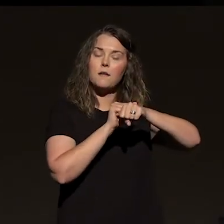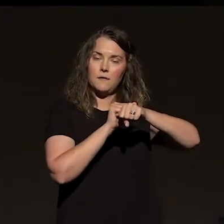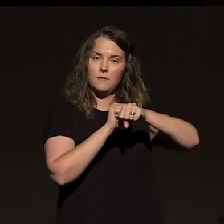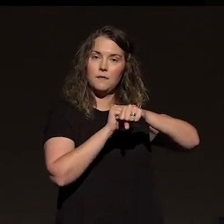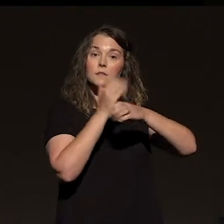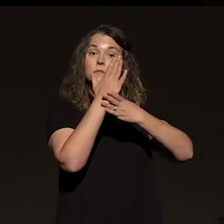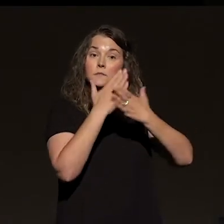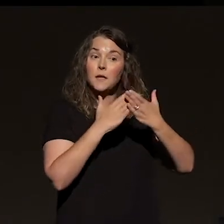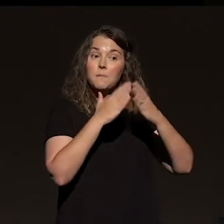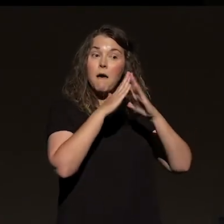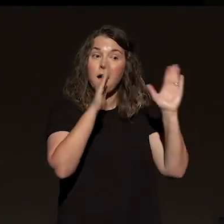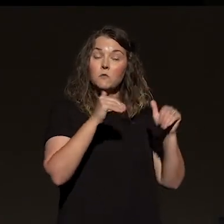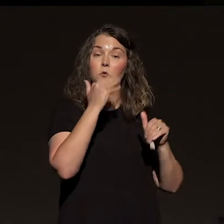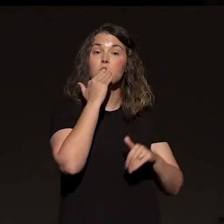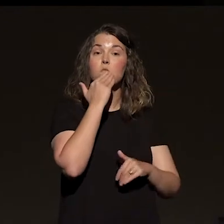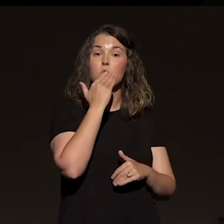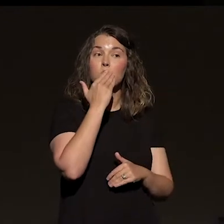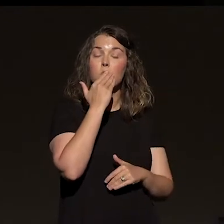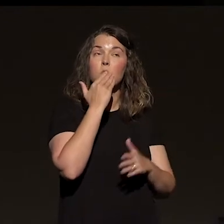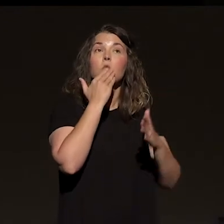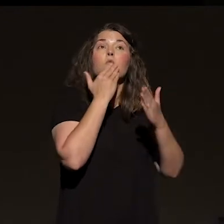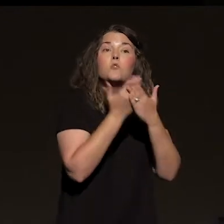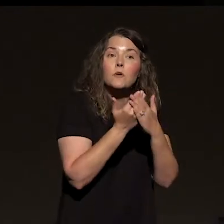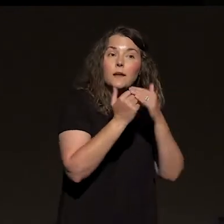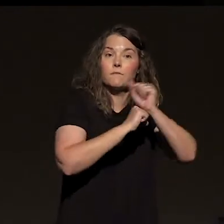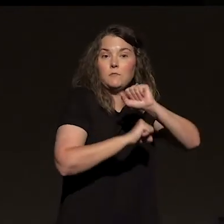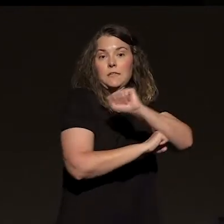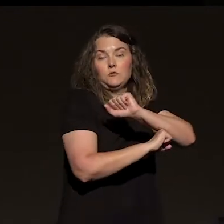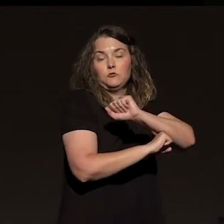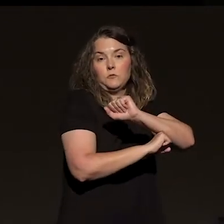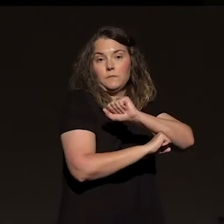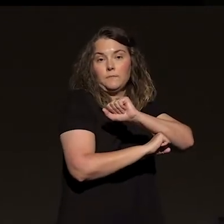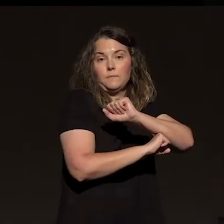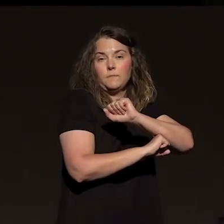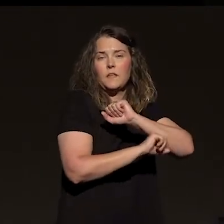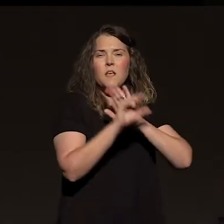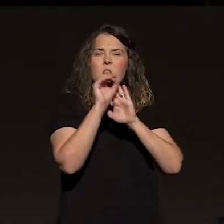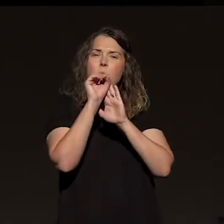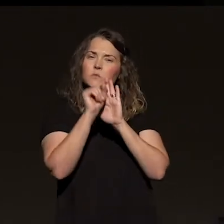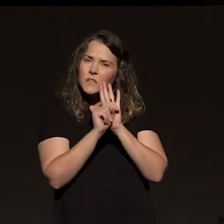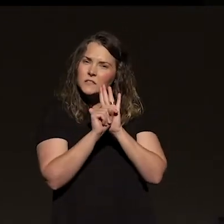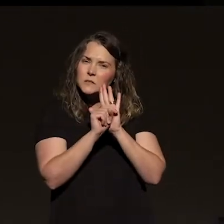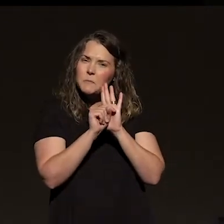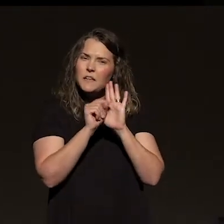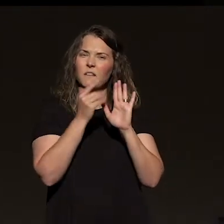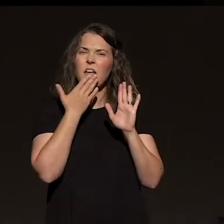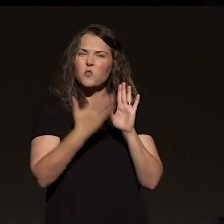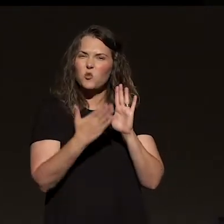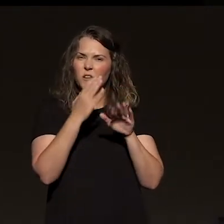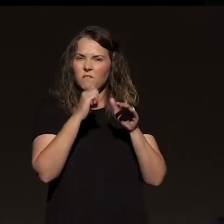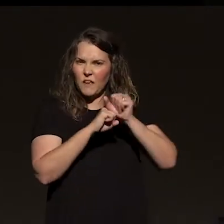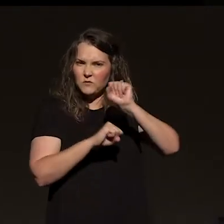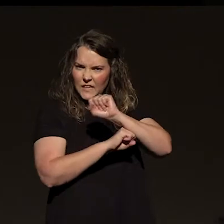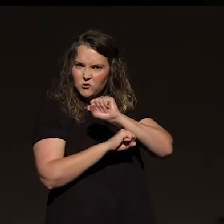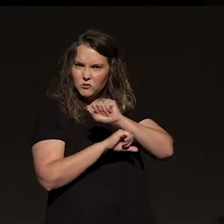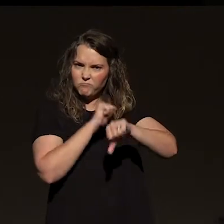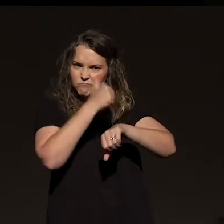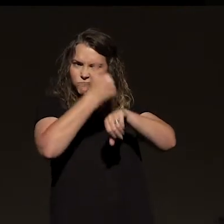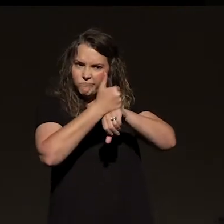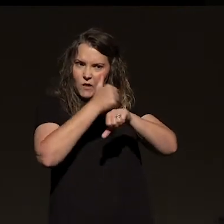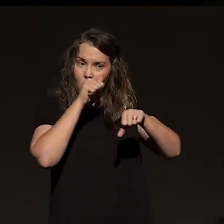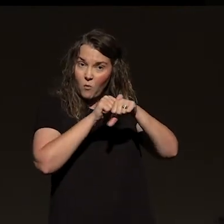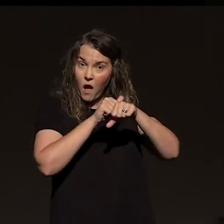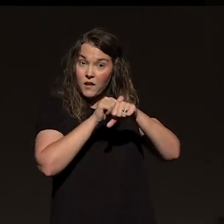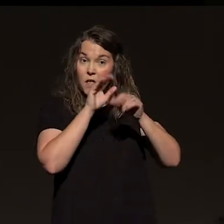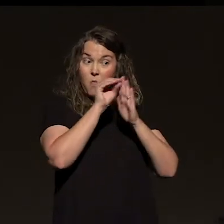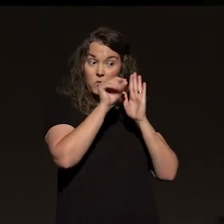good foundation. That's what Jesus is trying to say. In the Old Testament, this idea of a good foundation built on the rock. In